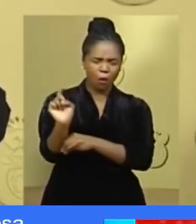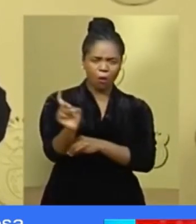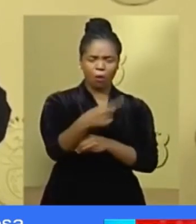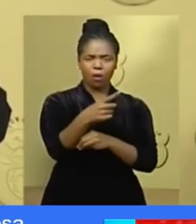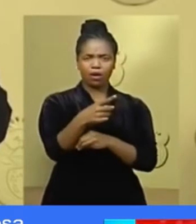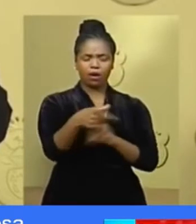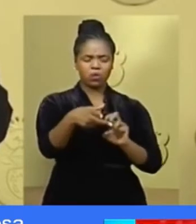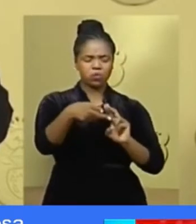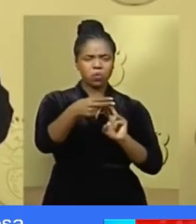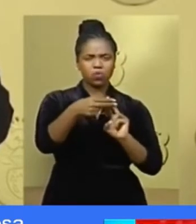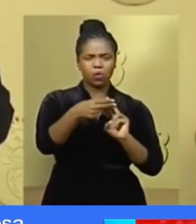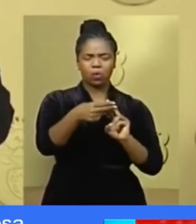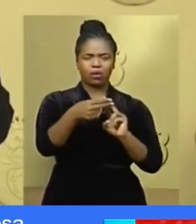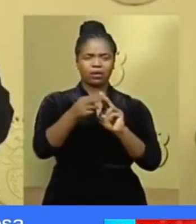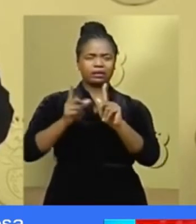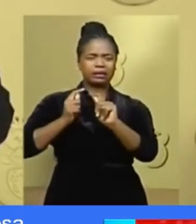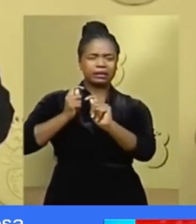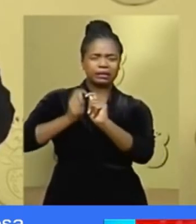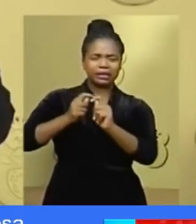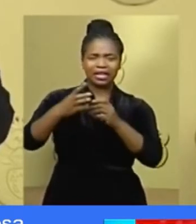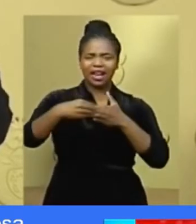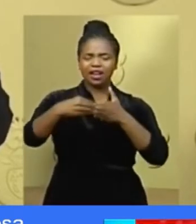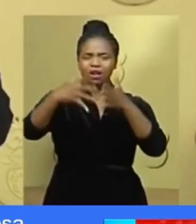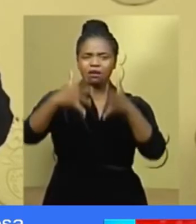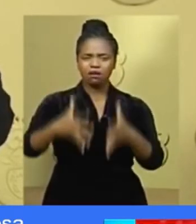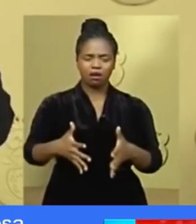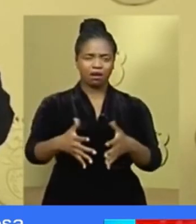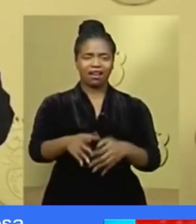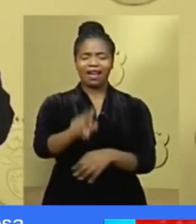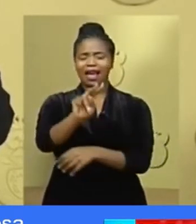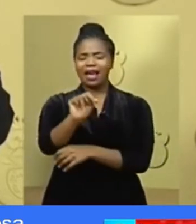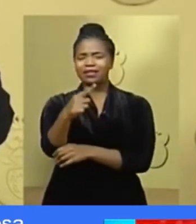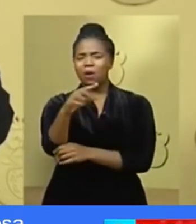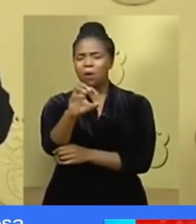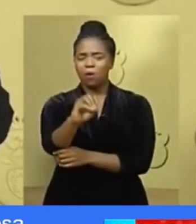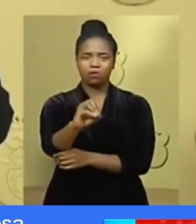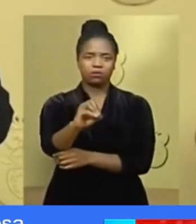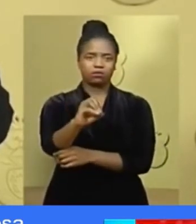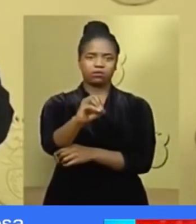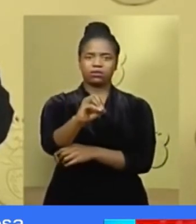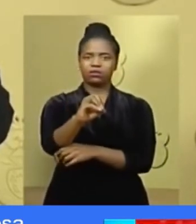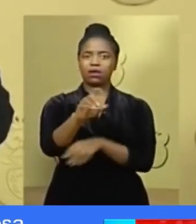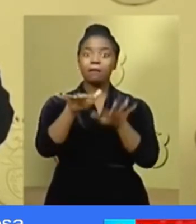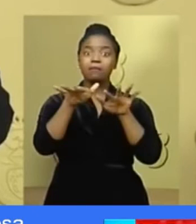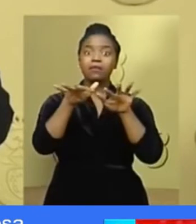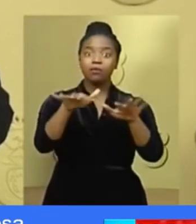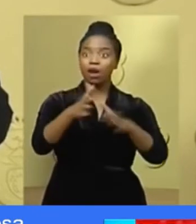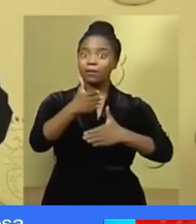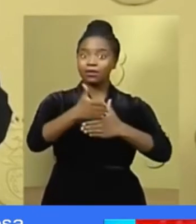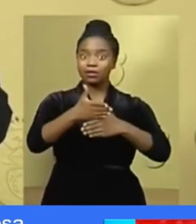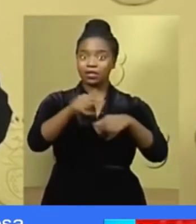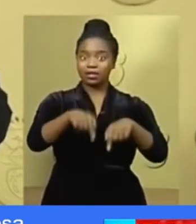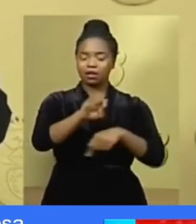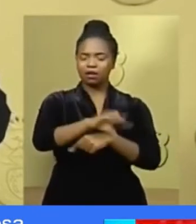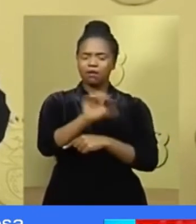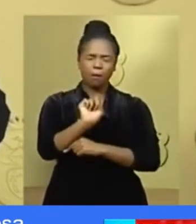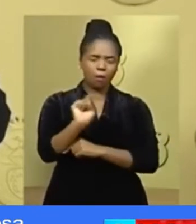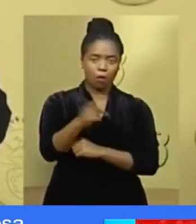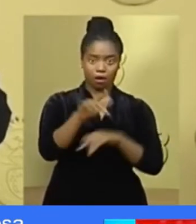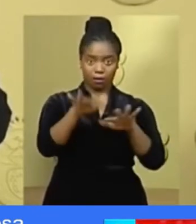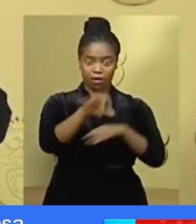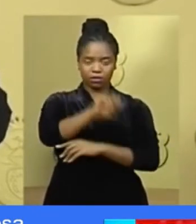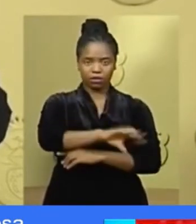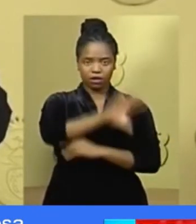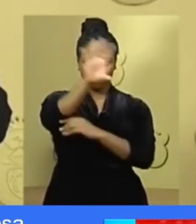trade unions to traditional leaders, from NGOs to public servants, every part of our